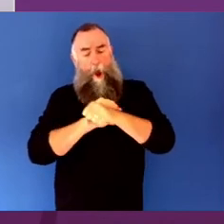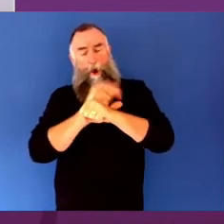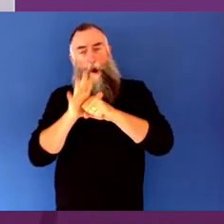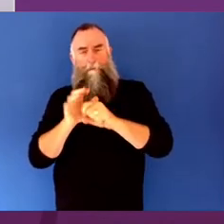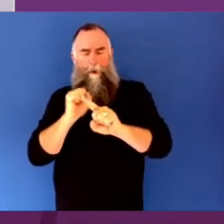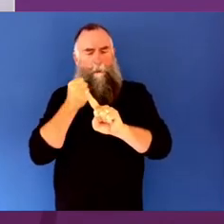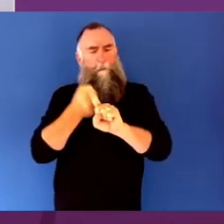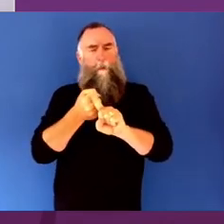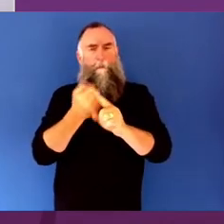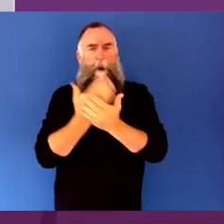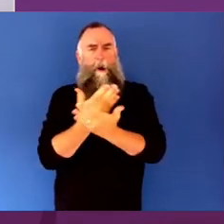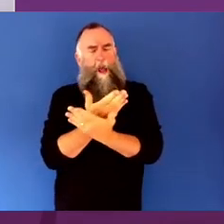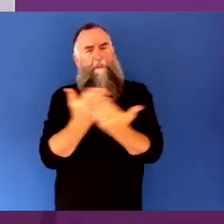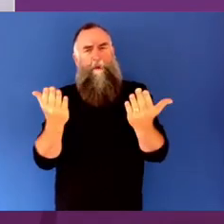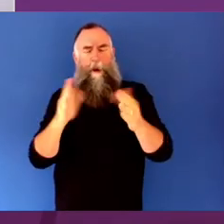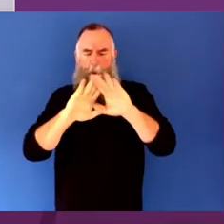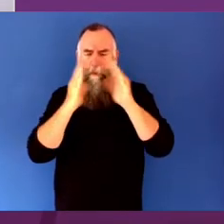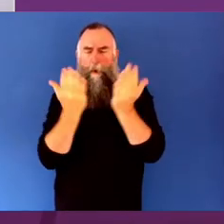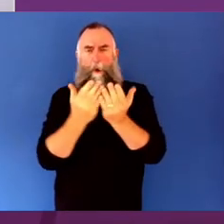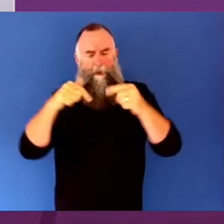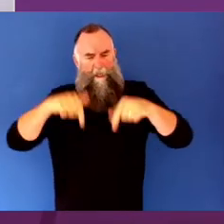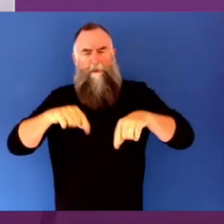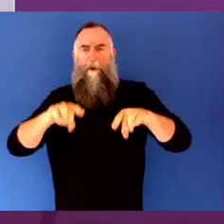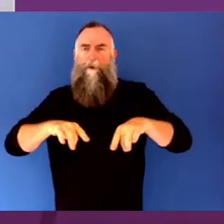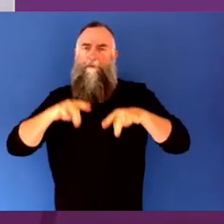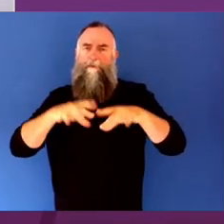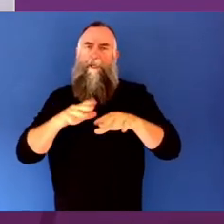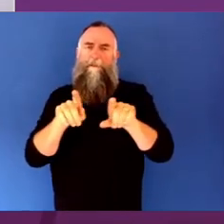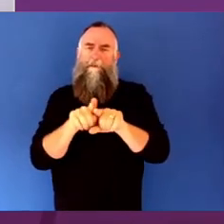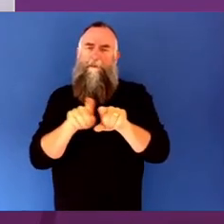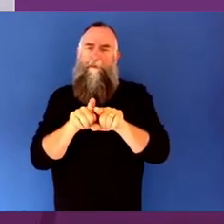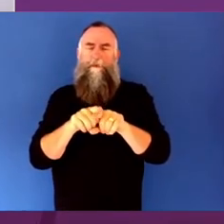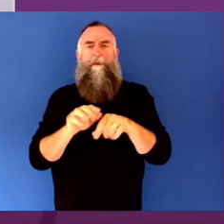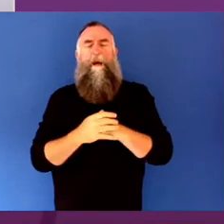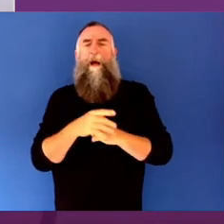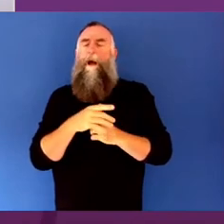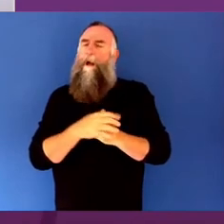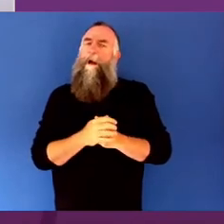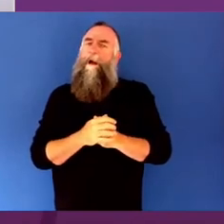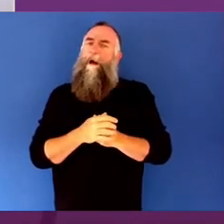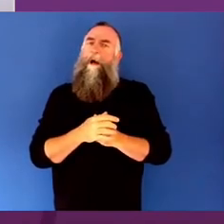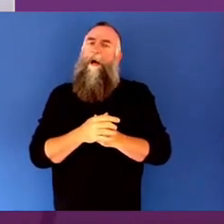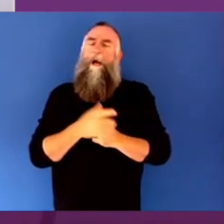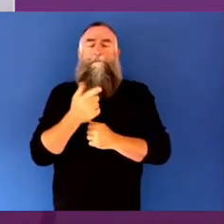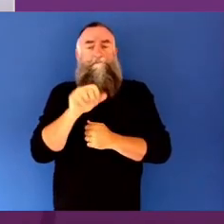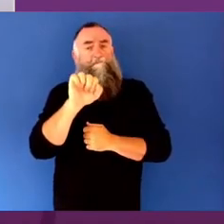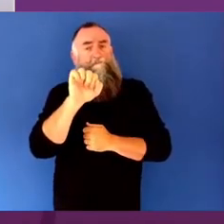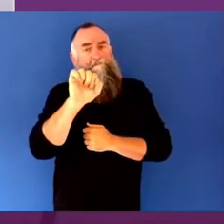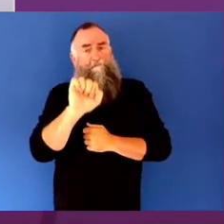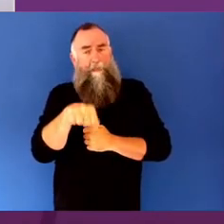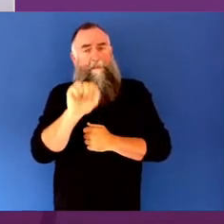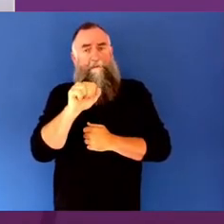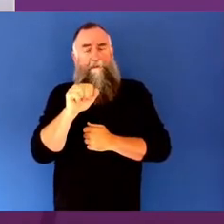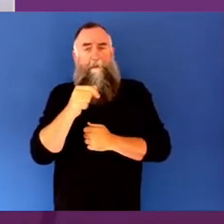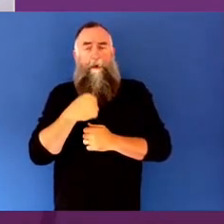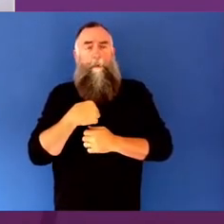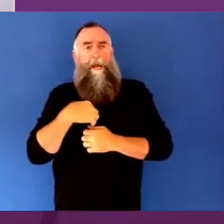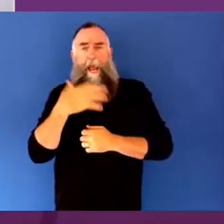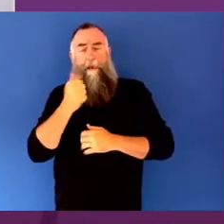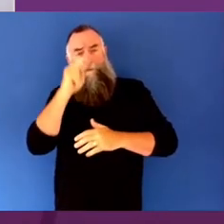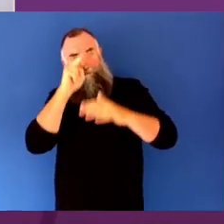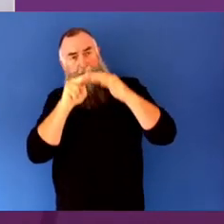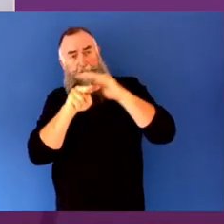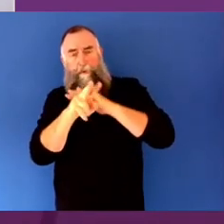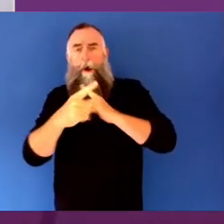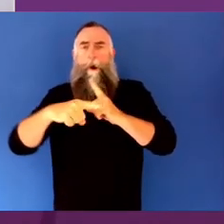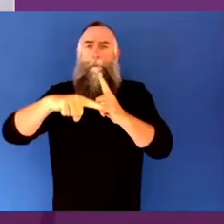and, for some, in tragic and profound ways. While there is undoubtedly a greater sense of optimism being felt